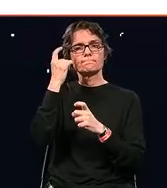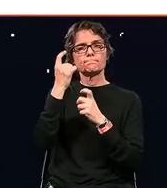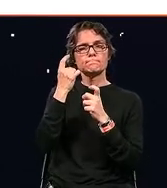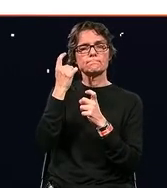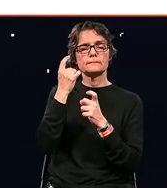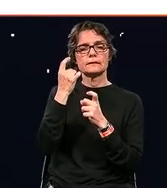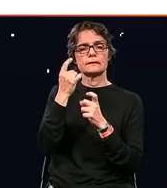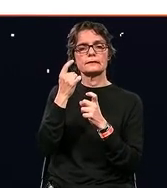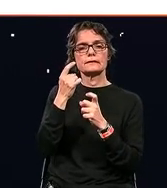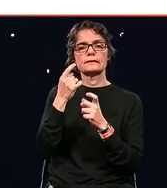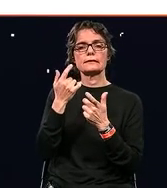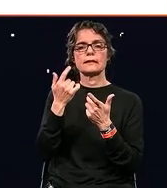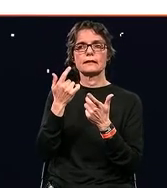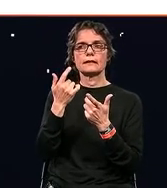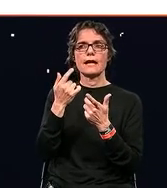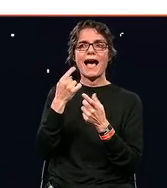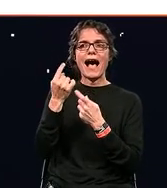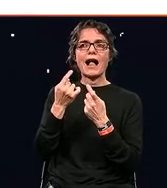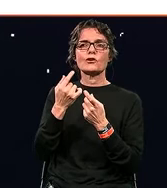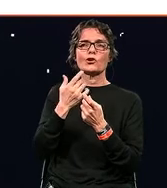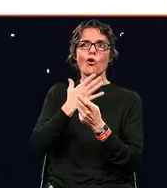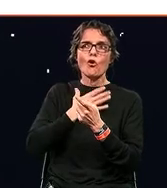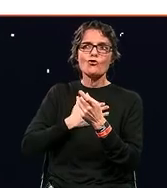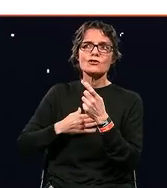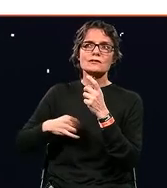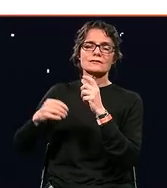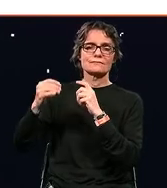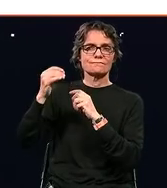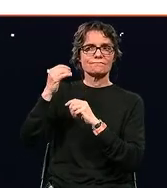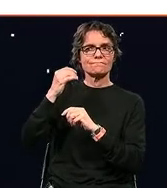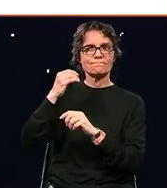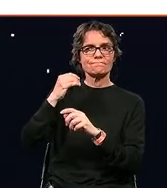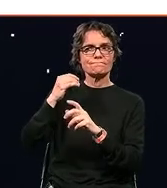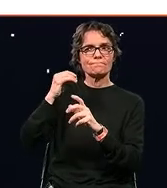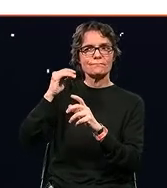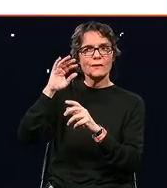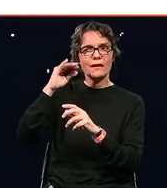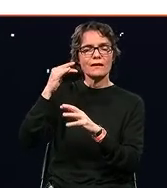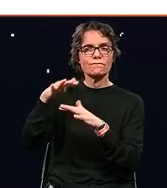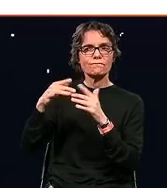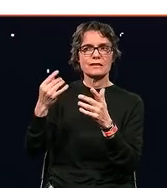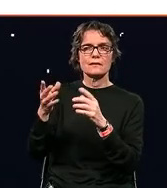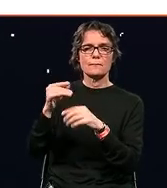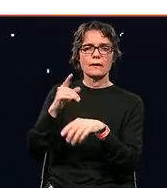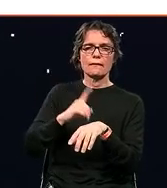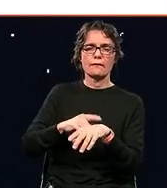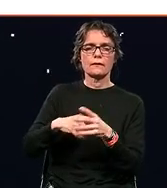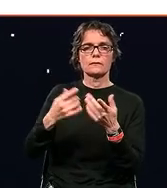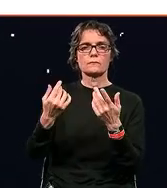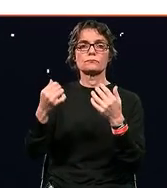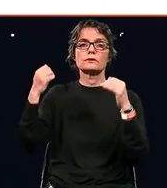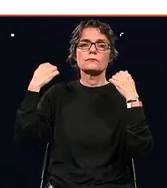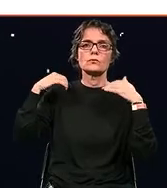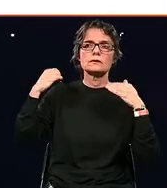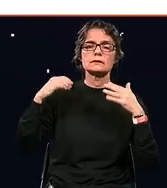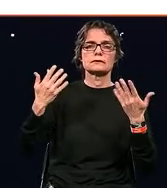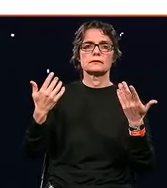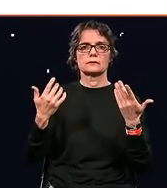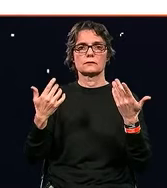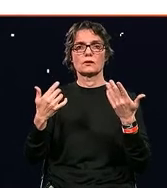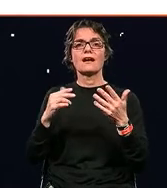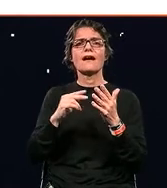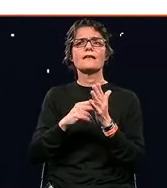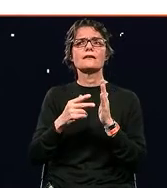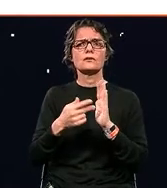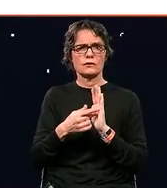are the things that we would like to do more of, for example, exercising and in what way can technology